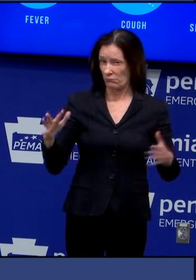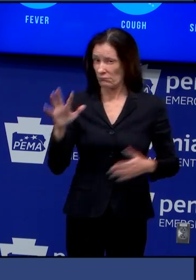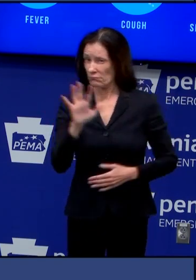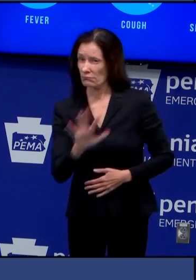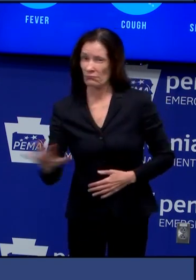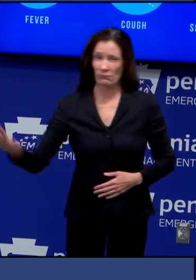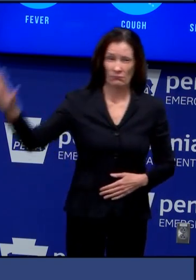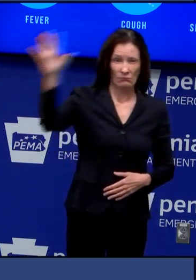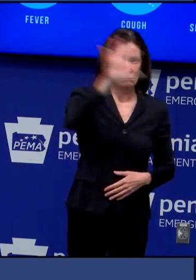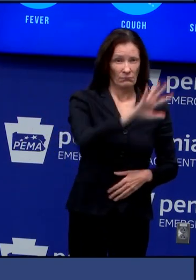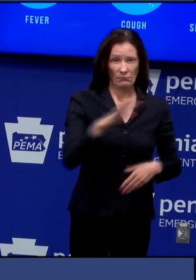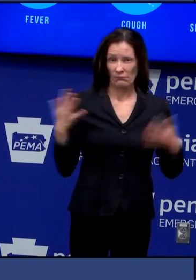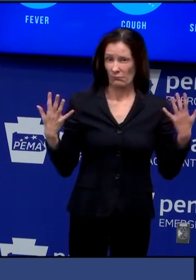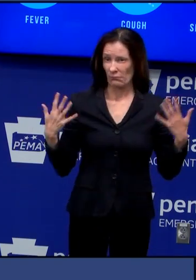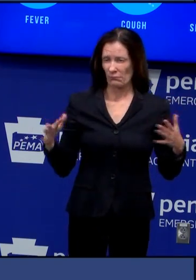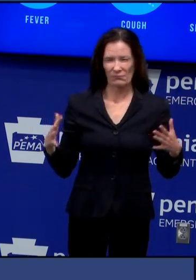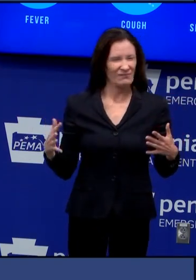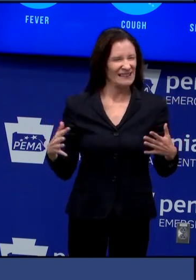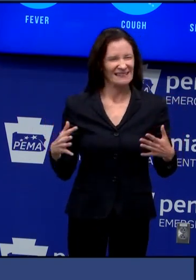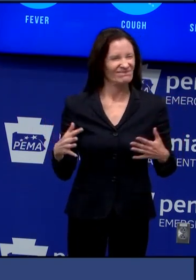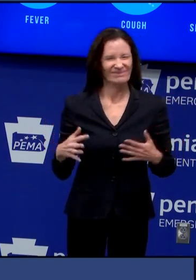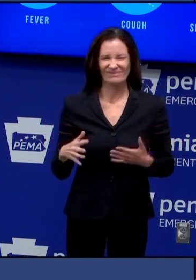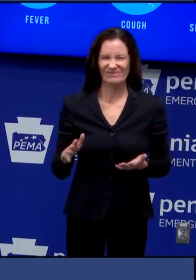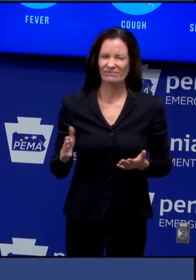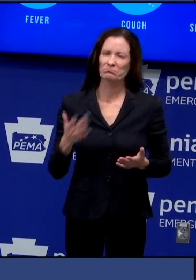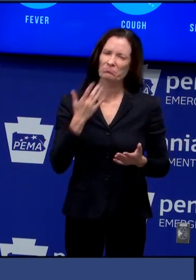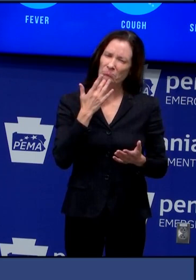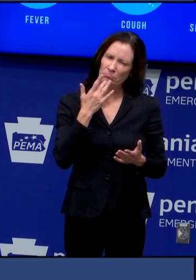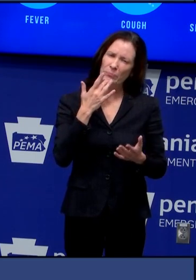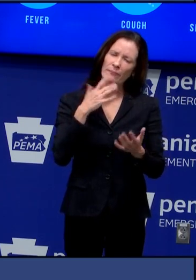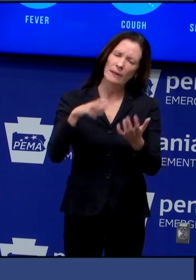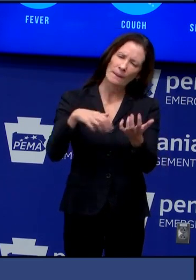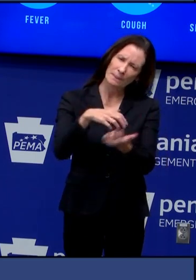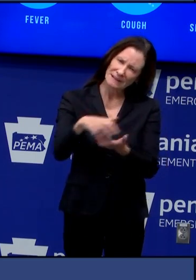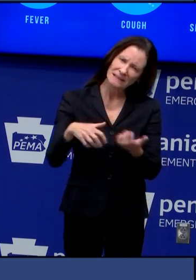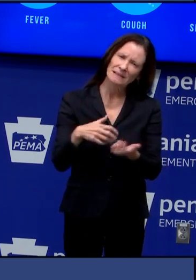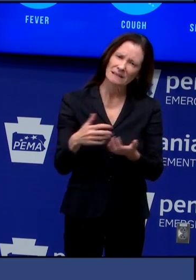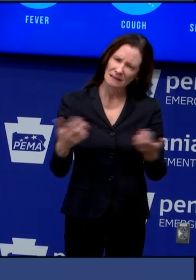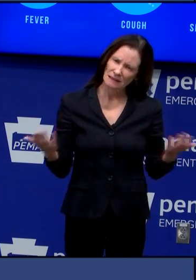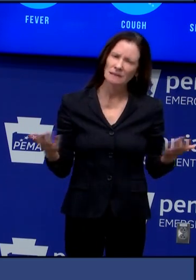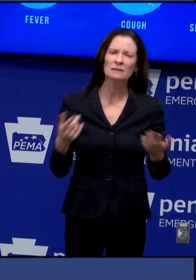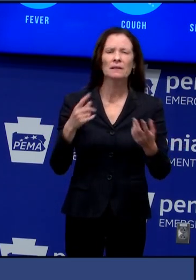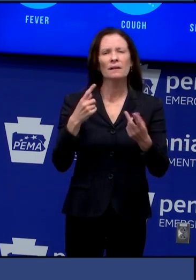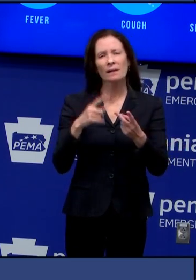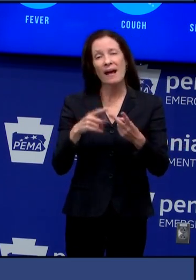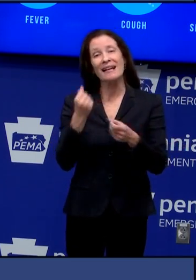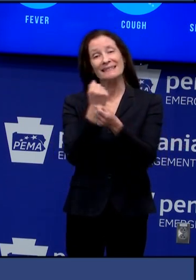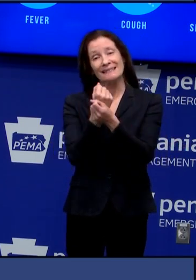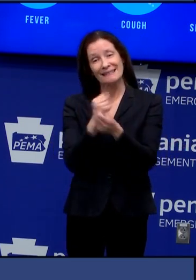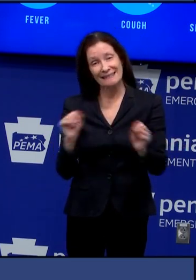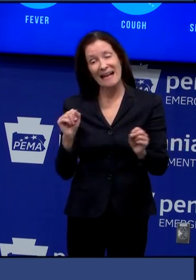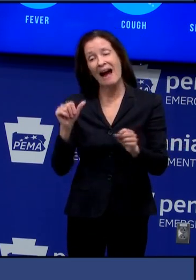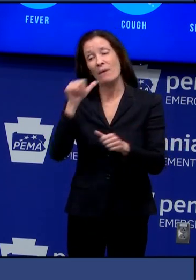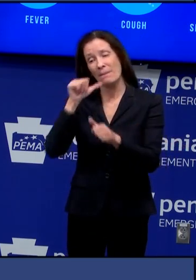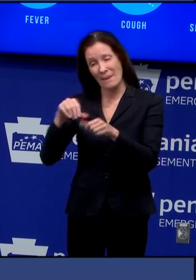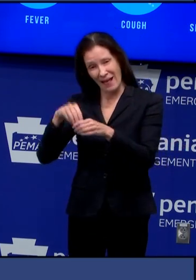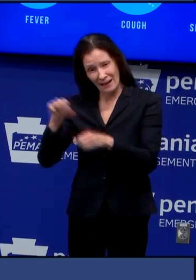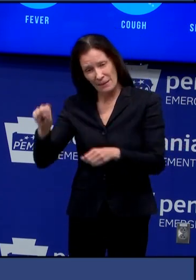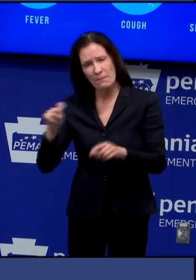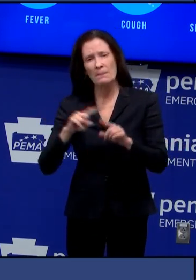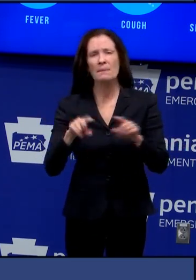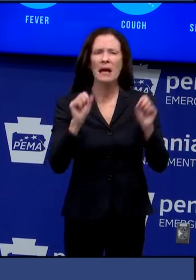approach we will have the safest in-person voting as possible on june 2nd and in the meantime did i mention we're urging everybody to vote by mail